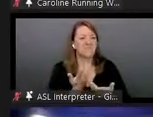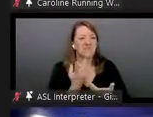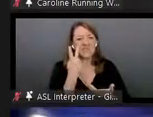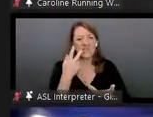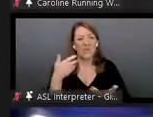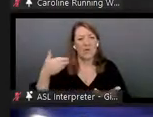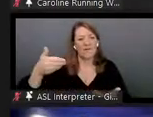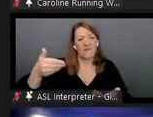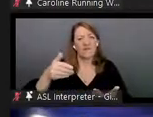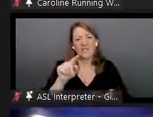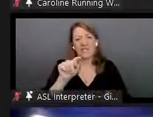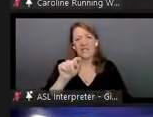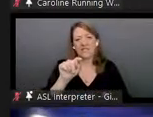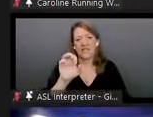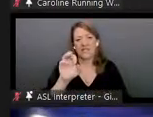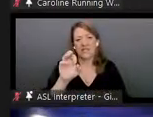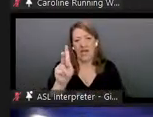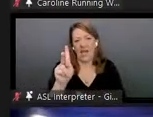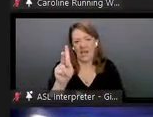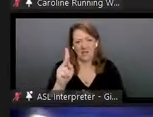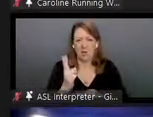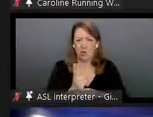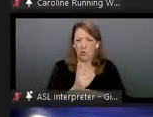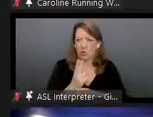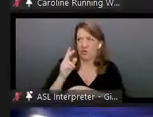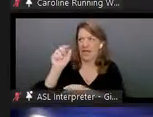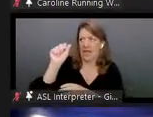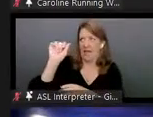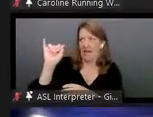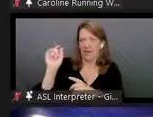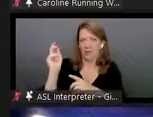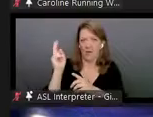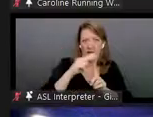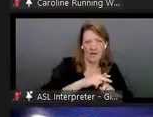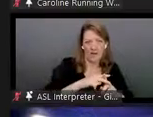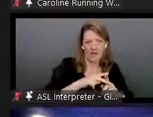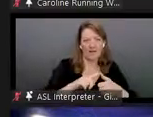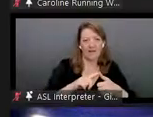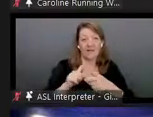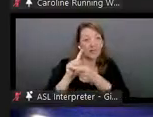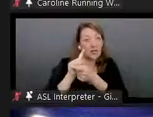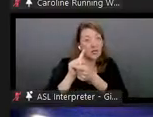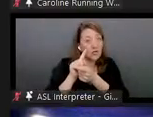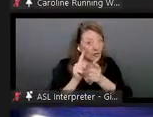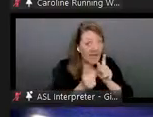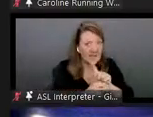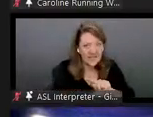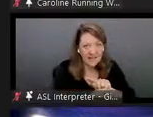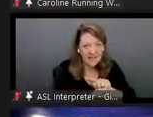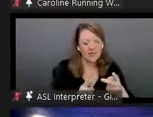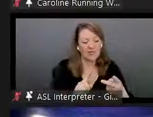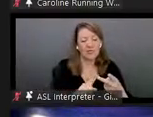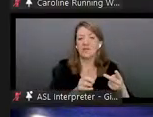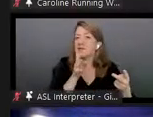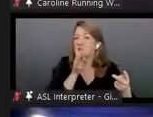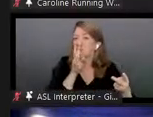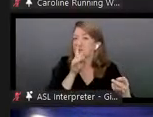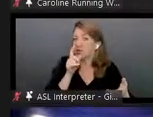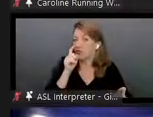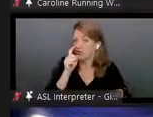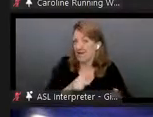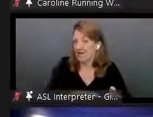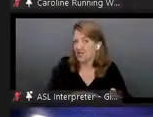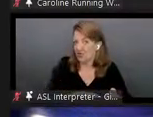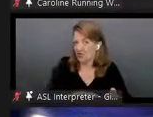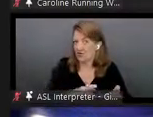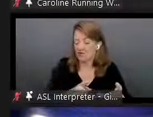artificial intelligence to in the language sector. So you've got your translation, you've got speech recognition, um, which is speech to